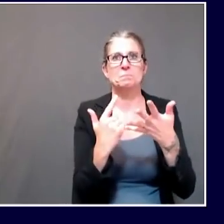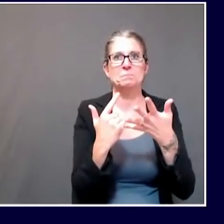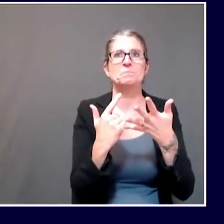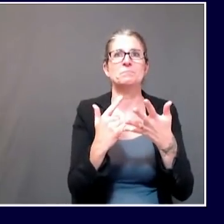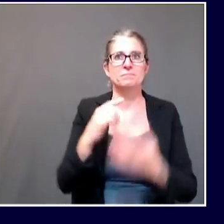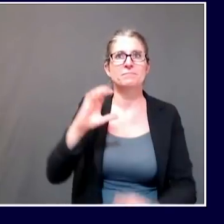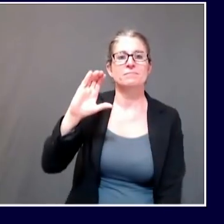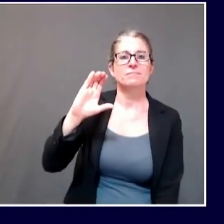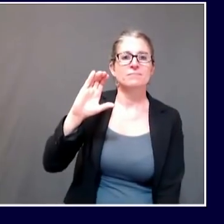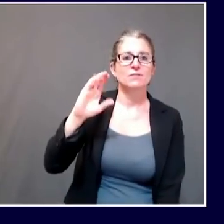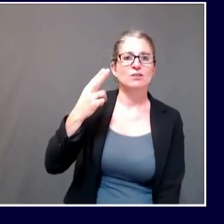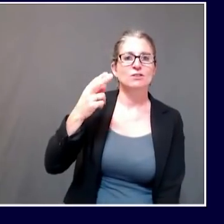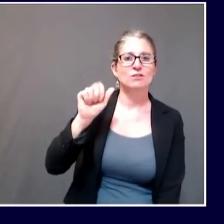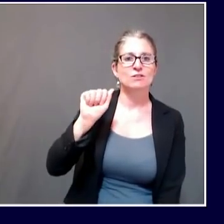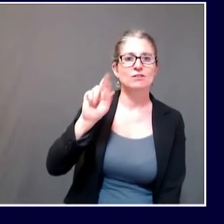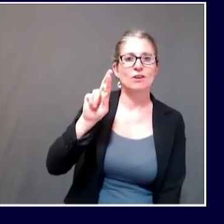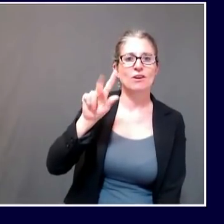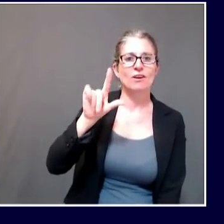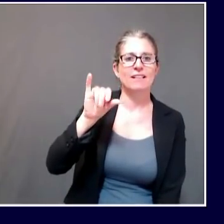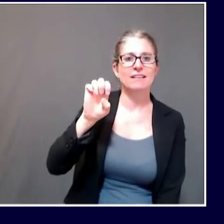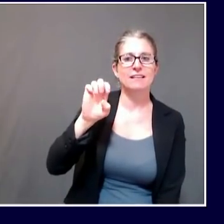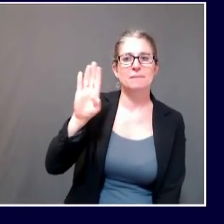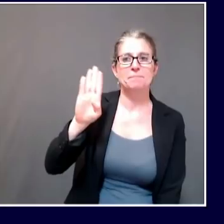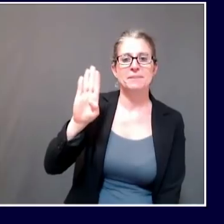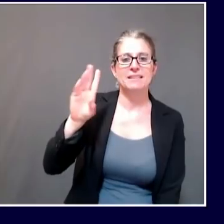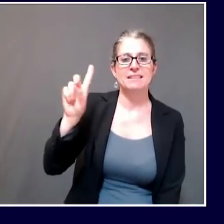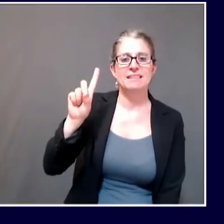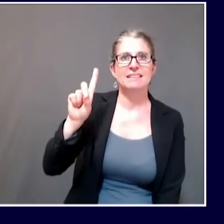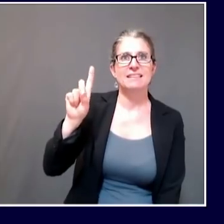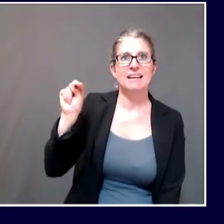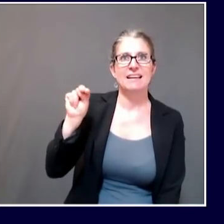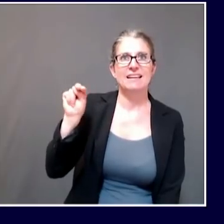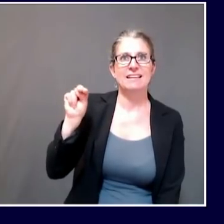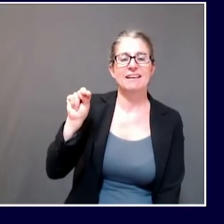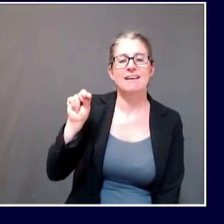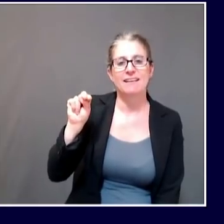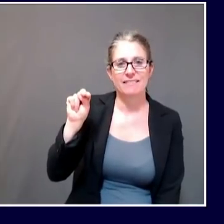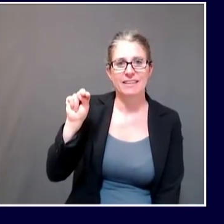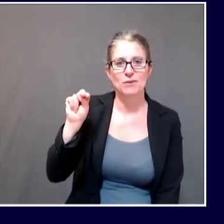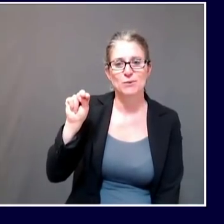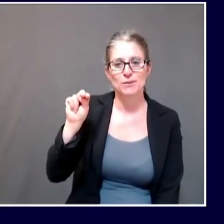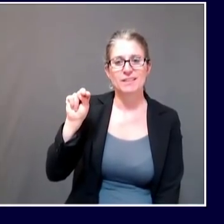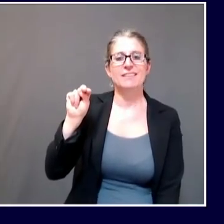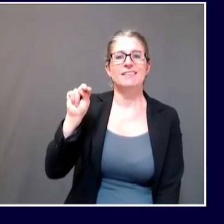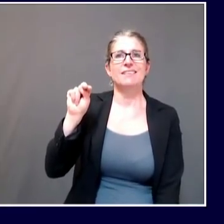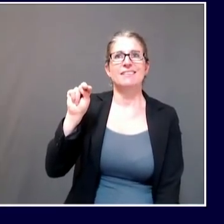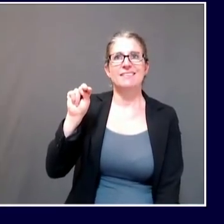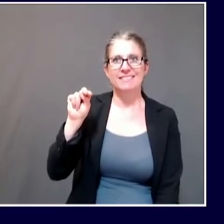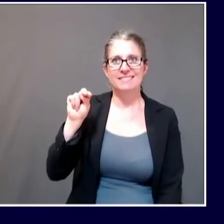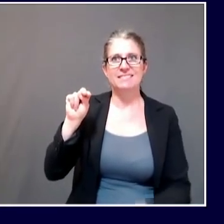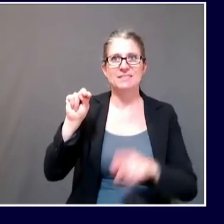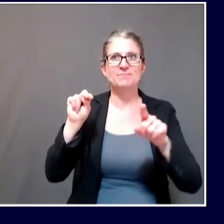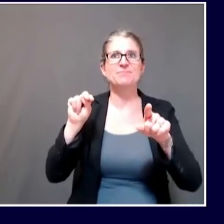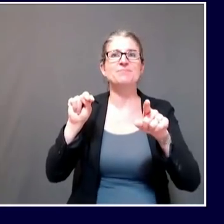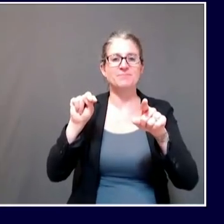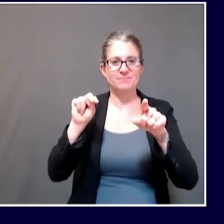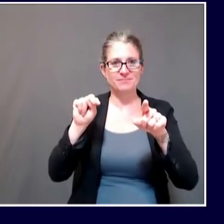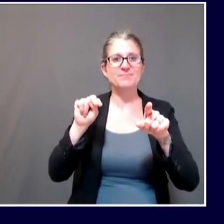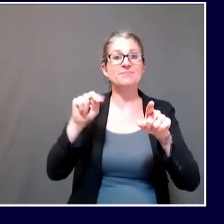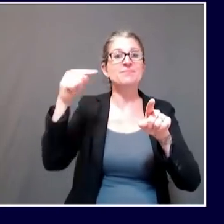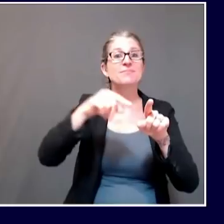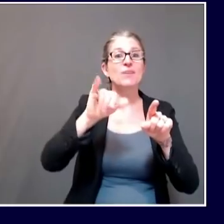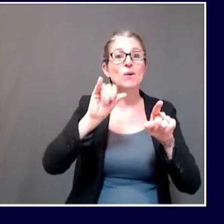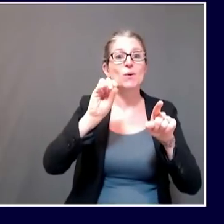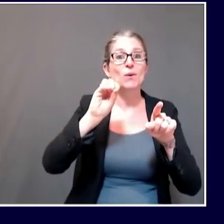Hi, Dr. Shaw. Thank you. I want to go back to the jail and I know this has been discussed sort of